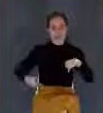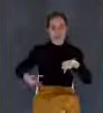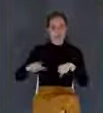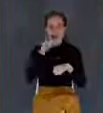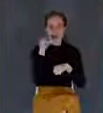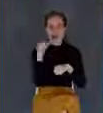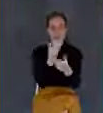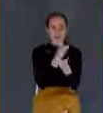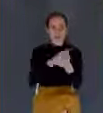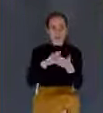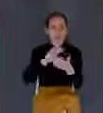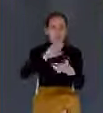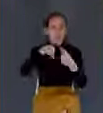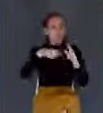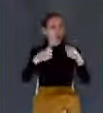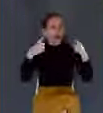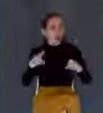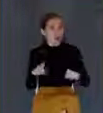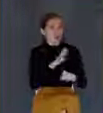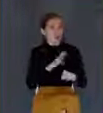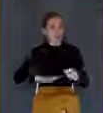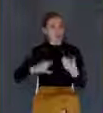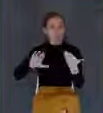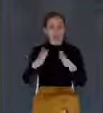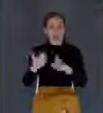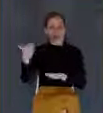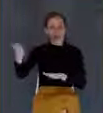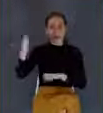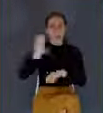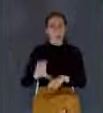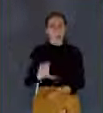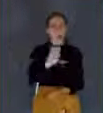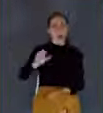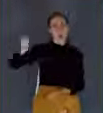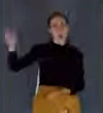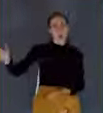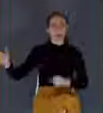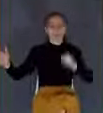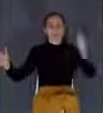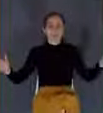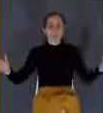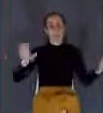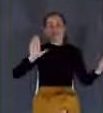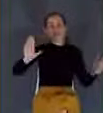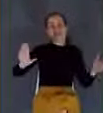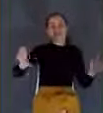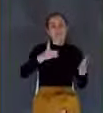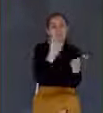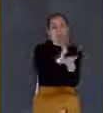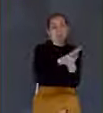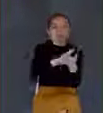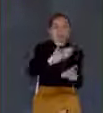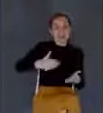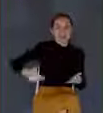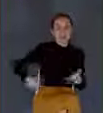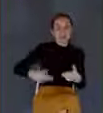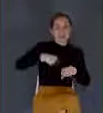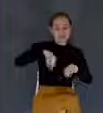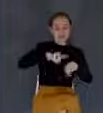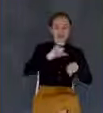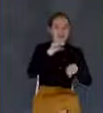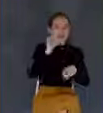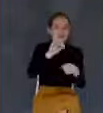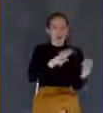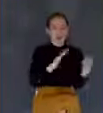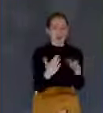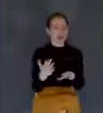Jesus died, beloved, was not the divine nature that died. God cannot die. If the divine